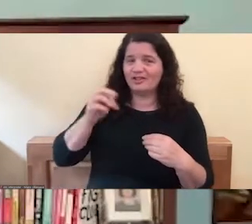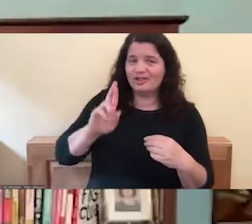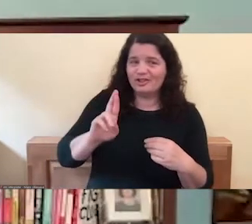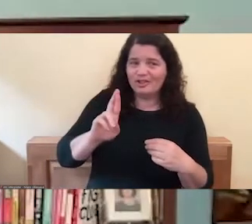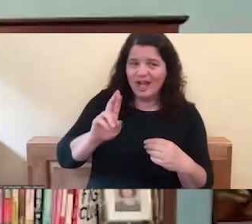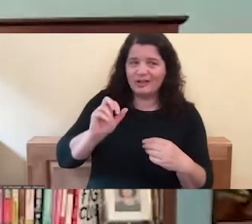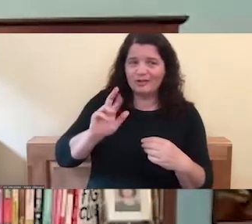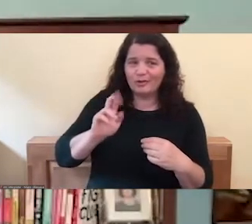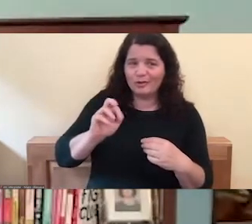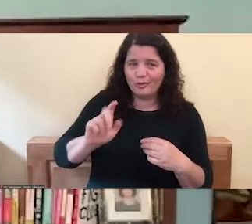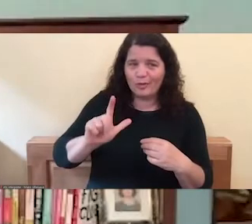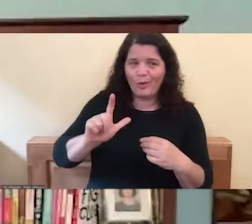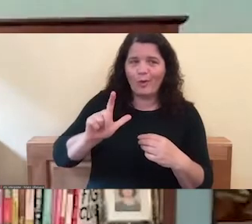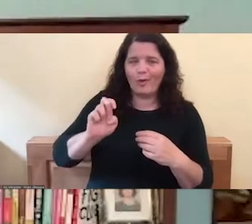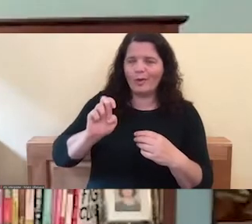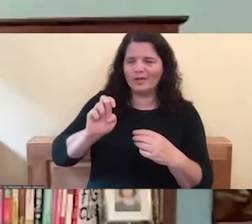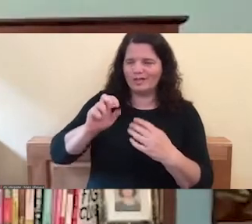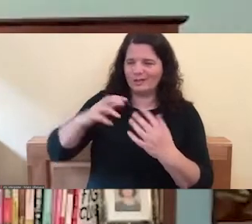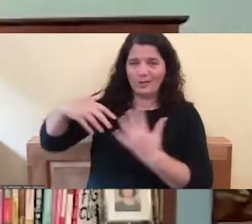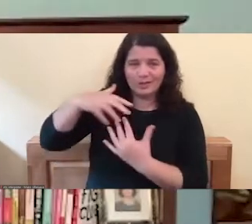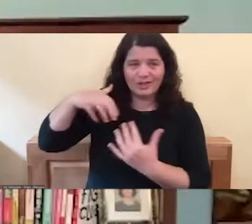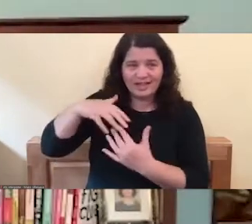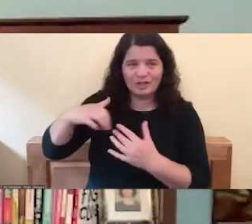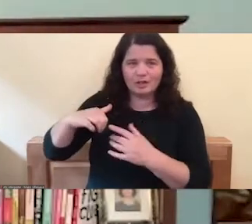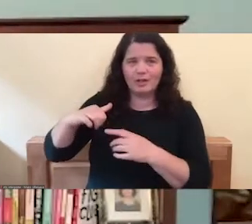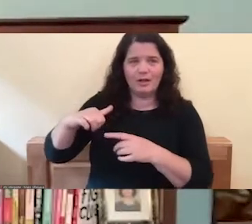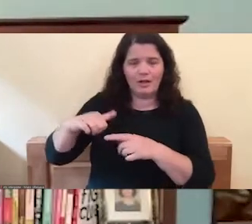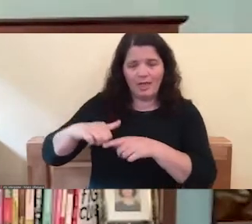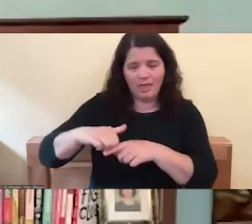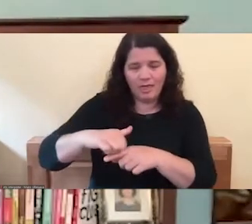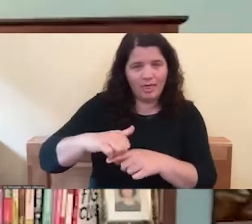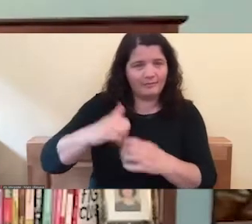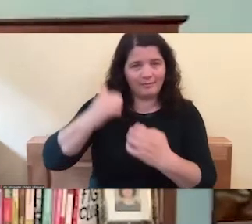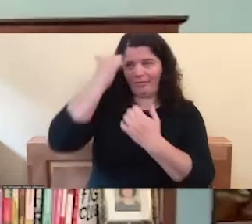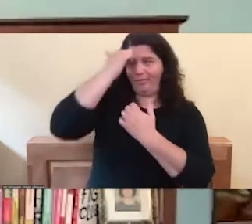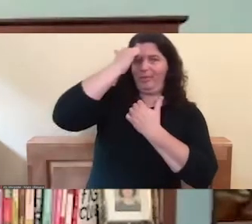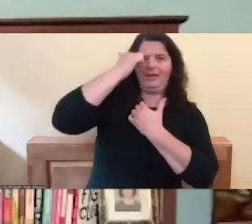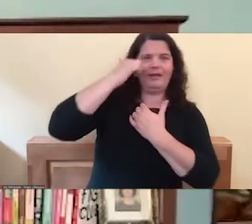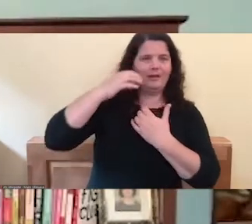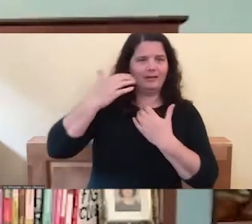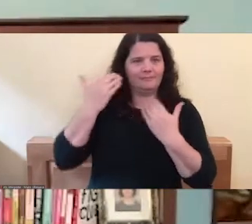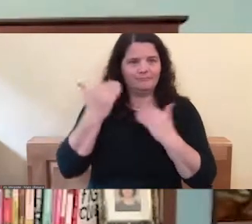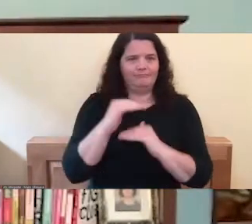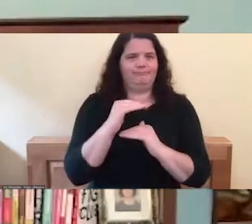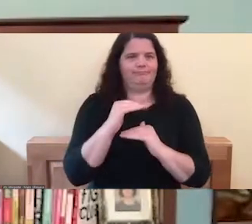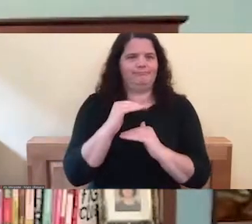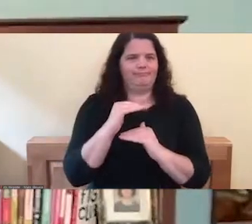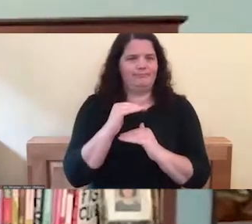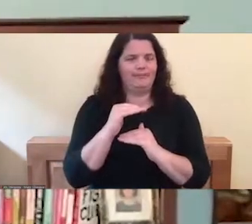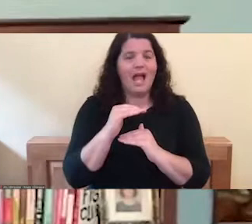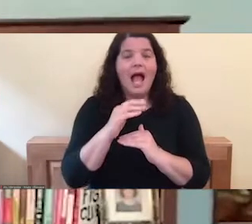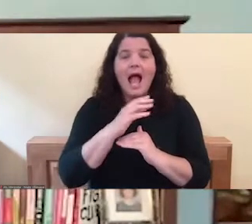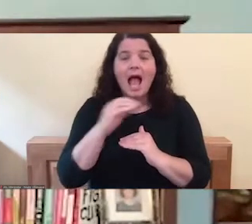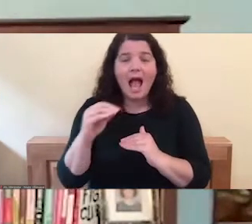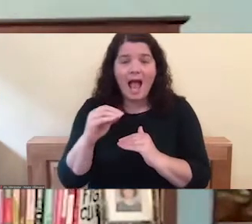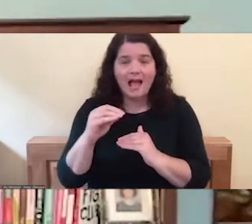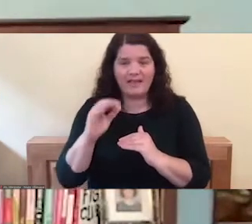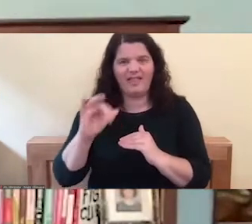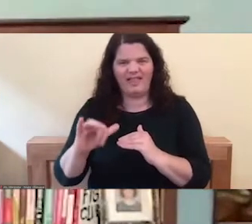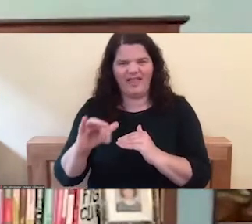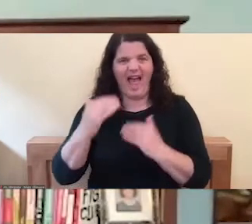us into these little boxes that constrain us. Not only do they constrain us, they, they underlie patriarchy.